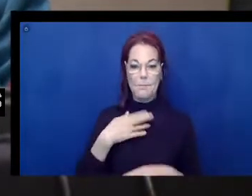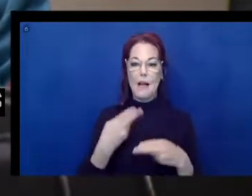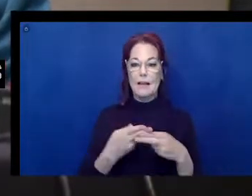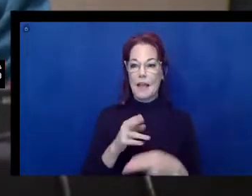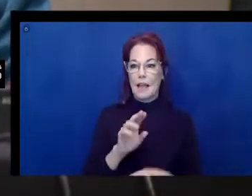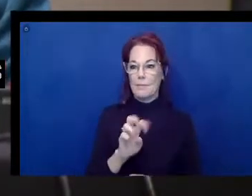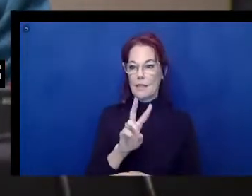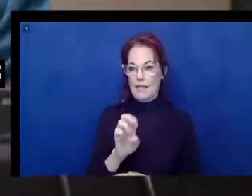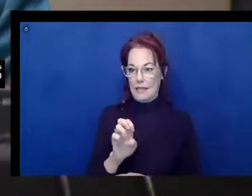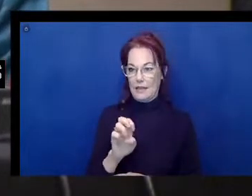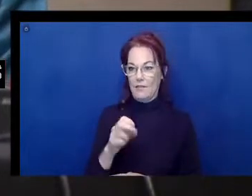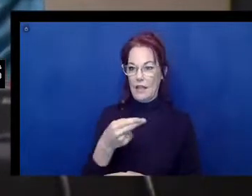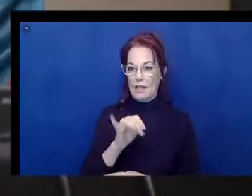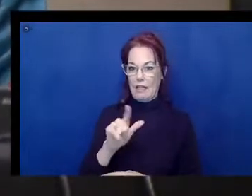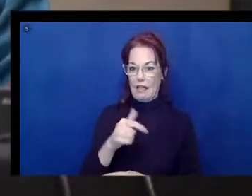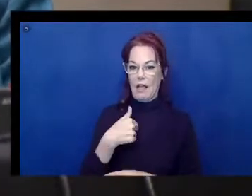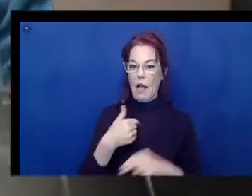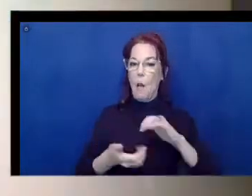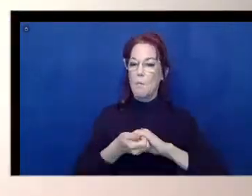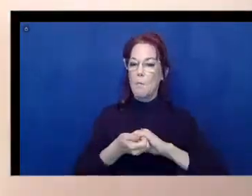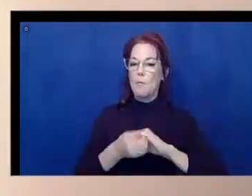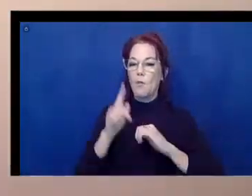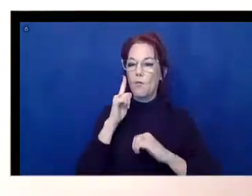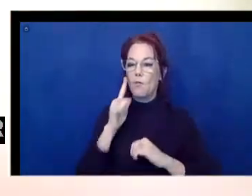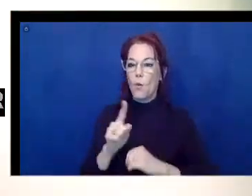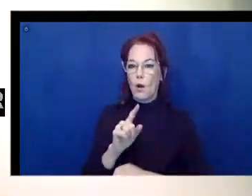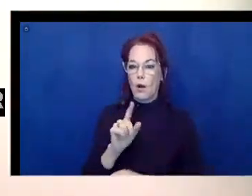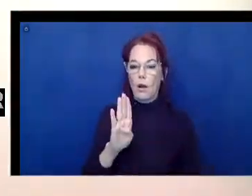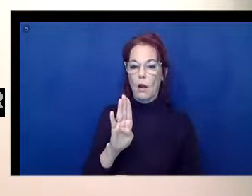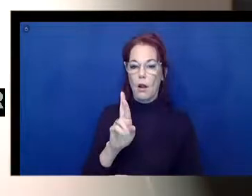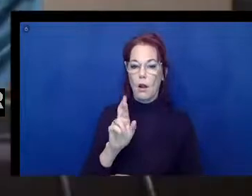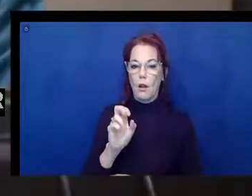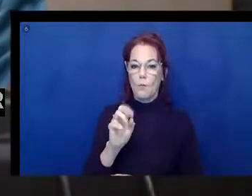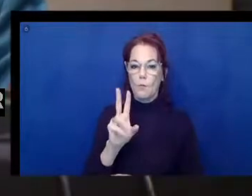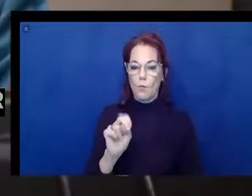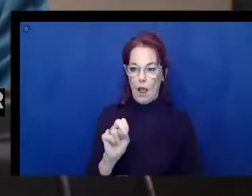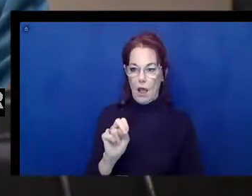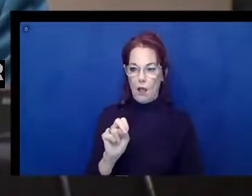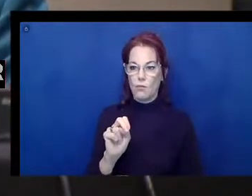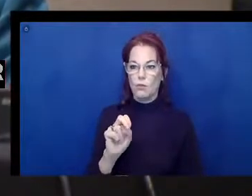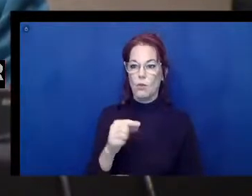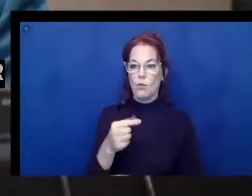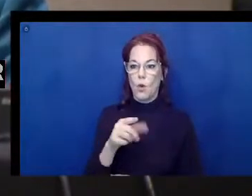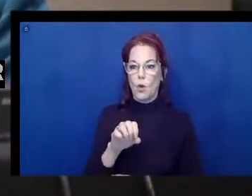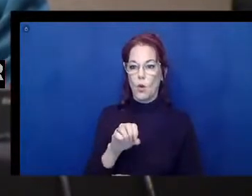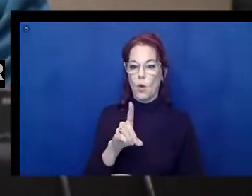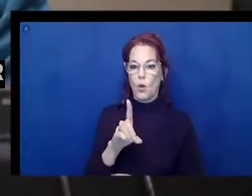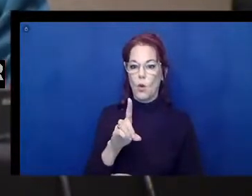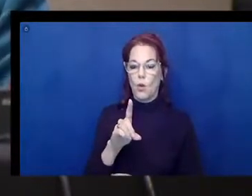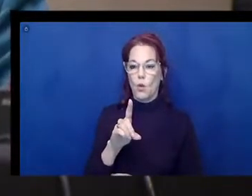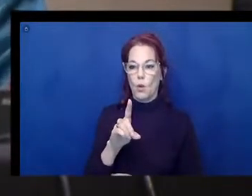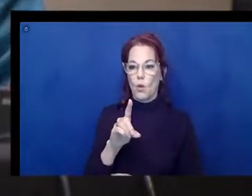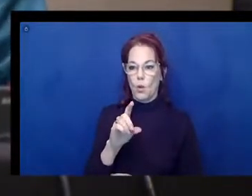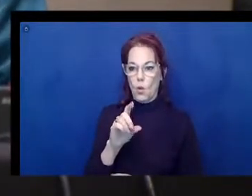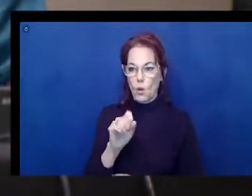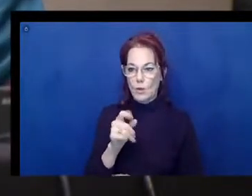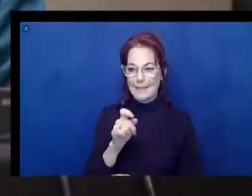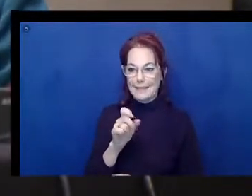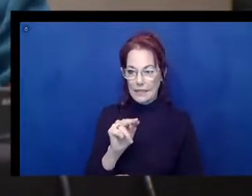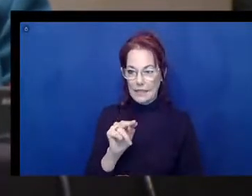partner at Brown, Goldstein, and Levy. And I've dedicated most of my career to implementing the rights of people with disabilities.